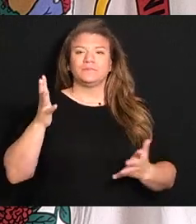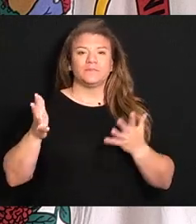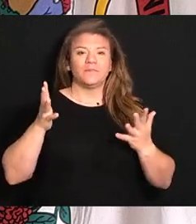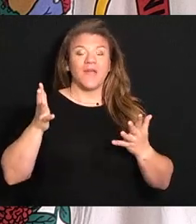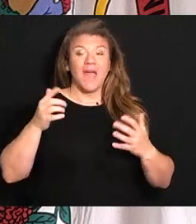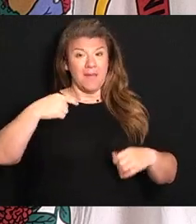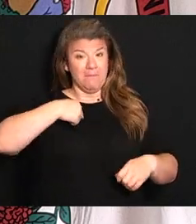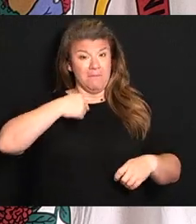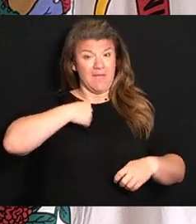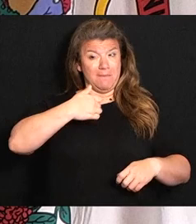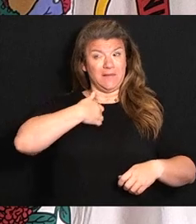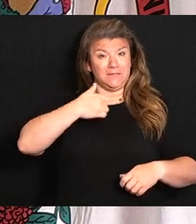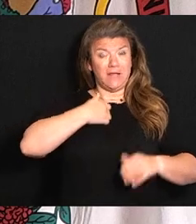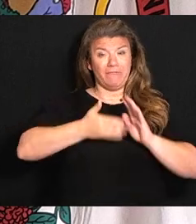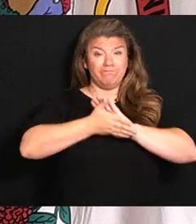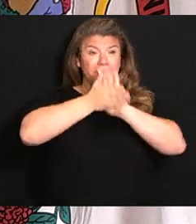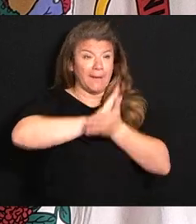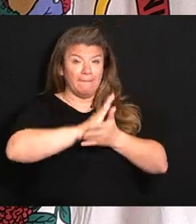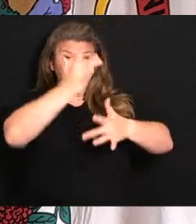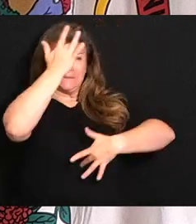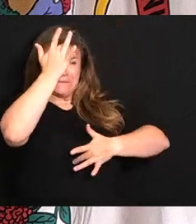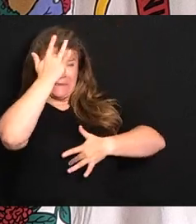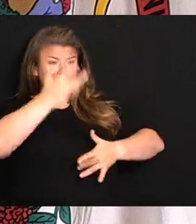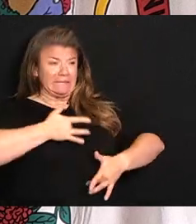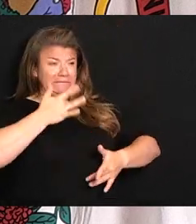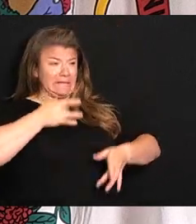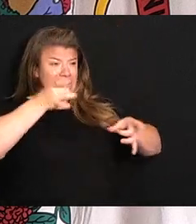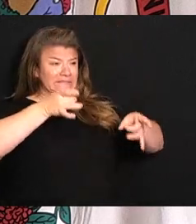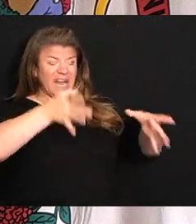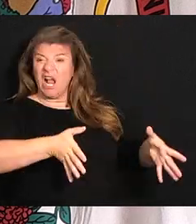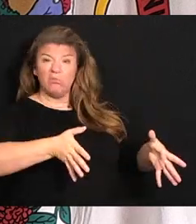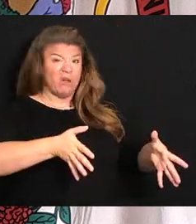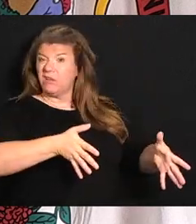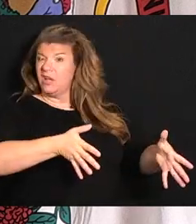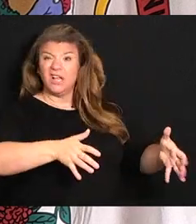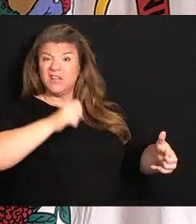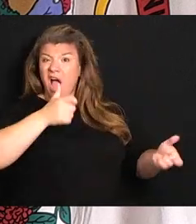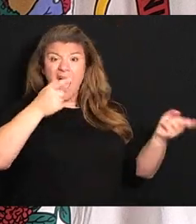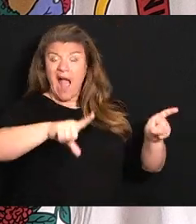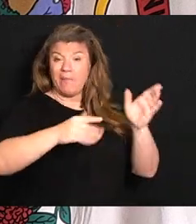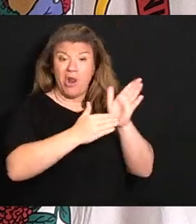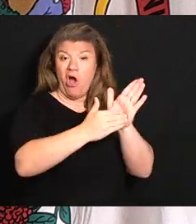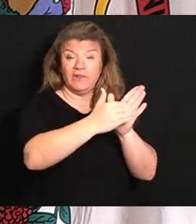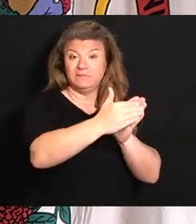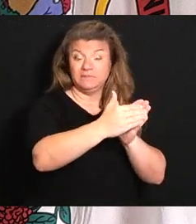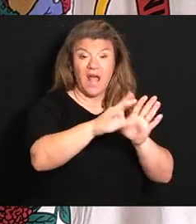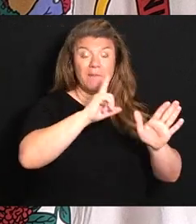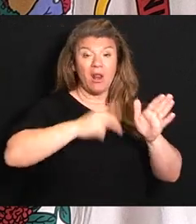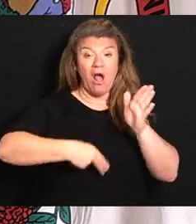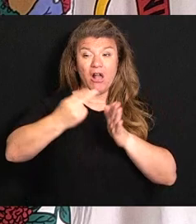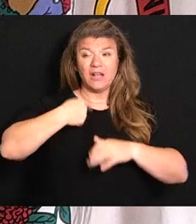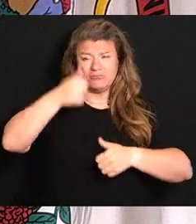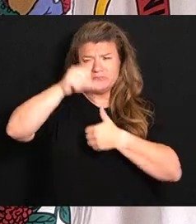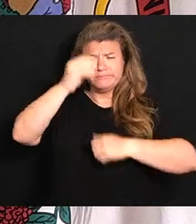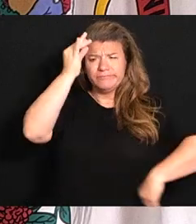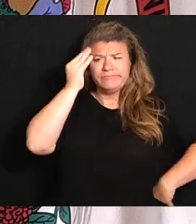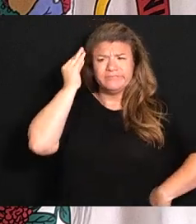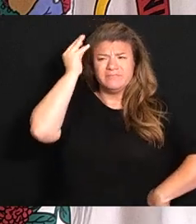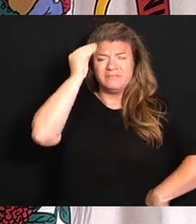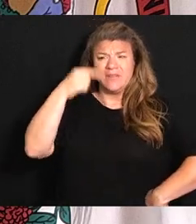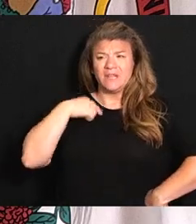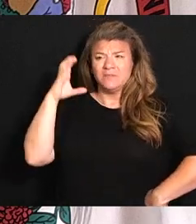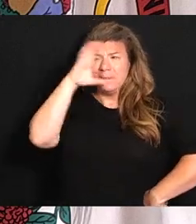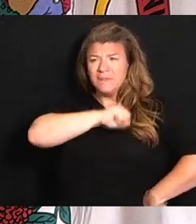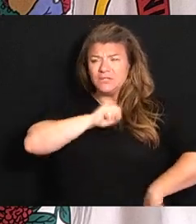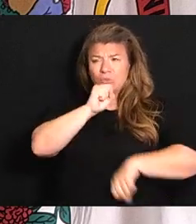bad, you know. I mean, I've spent my whole life, I can't recall, for all practical purposes, ever missing a day's work, you know,